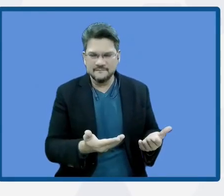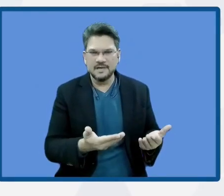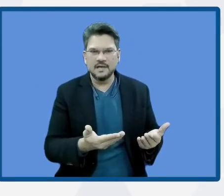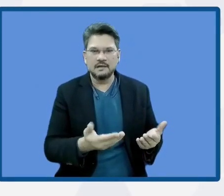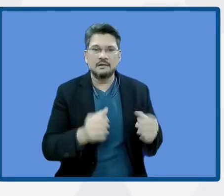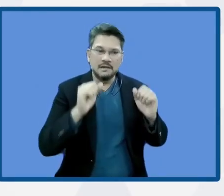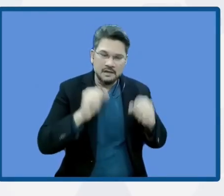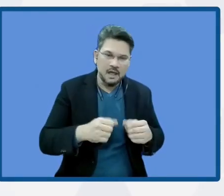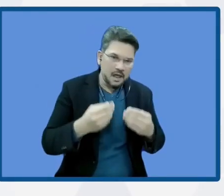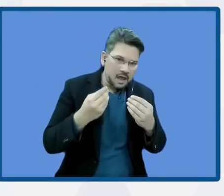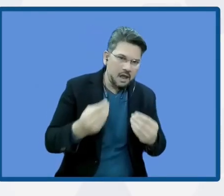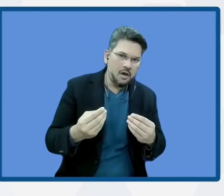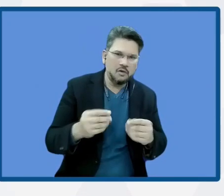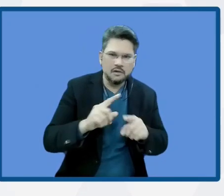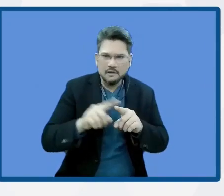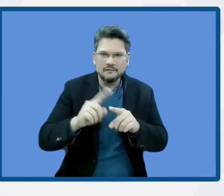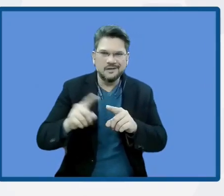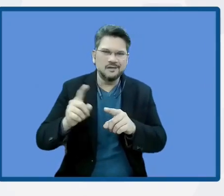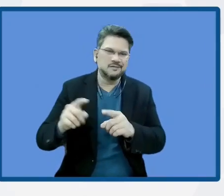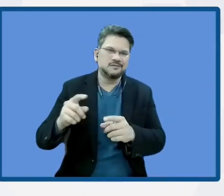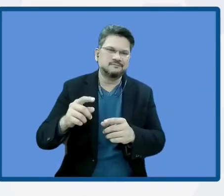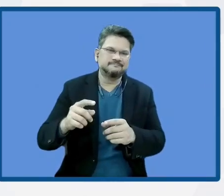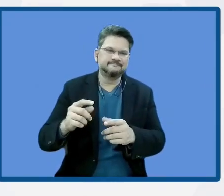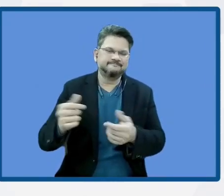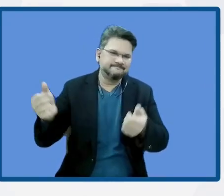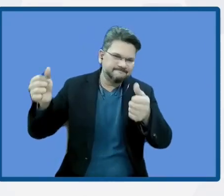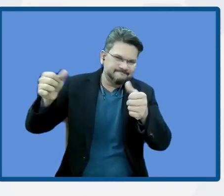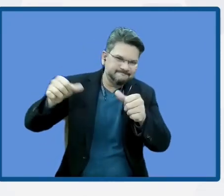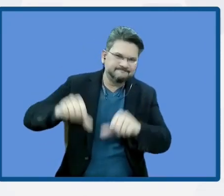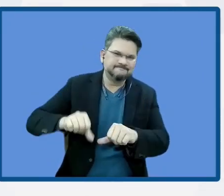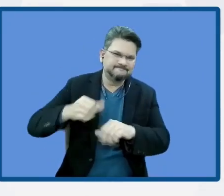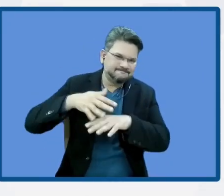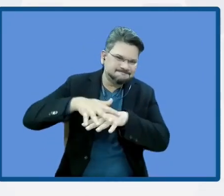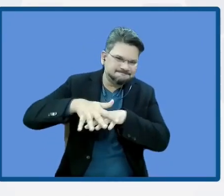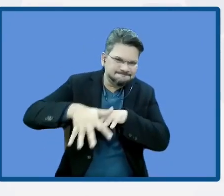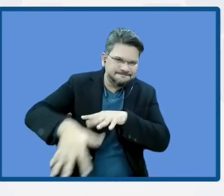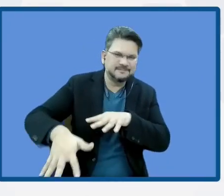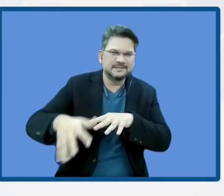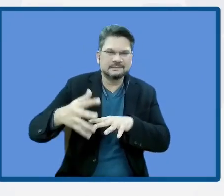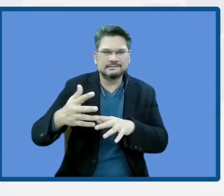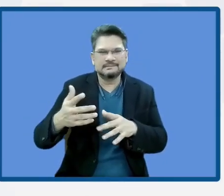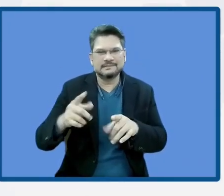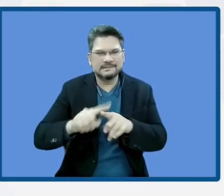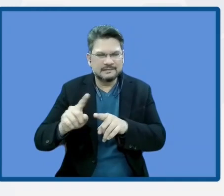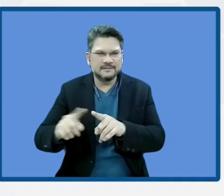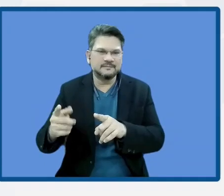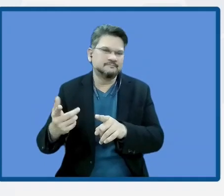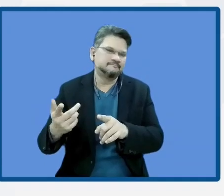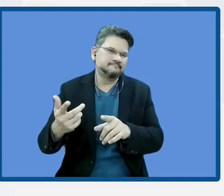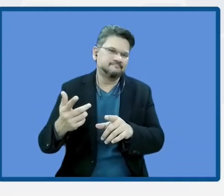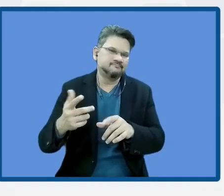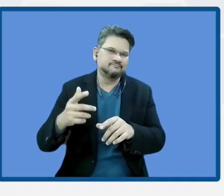degradation processes which also lead to migrations and poverty.